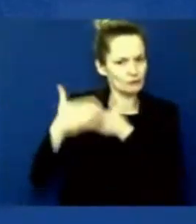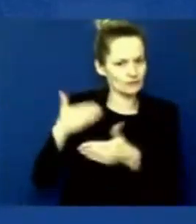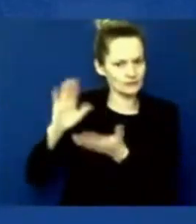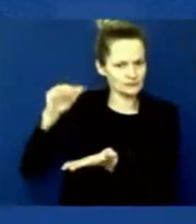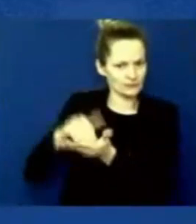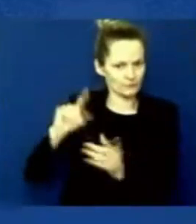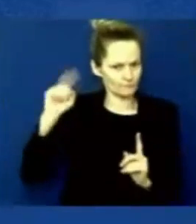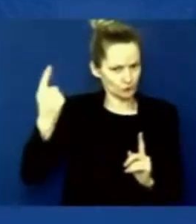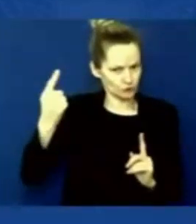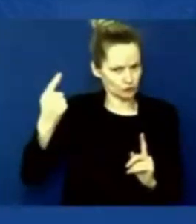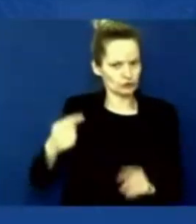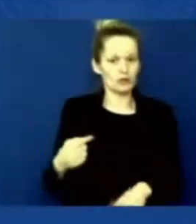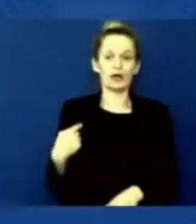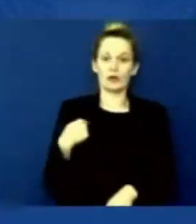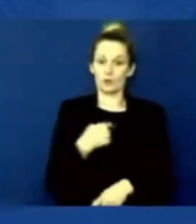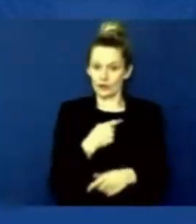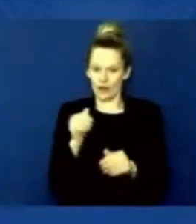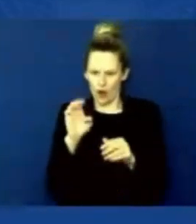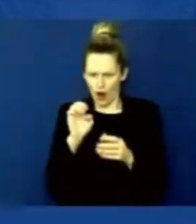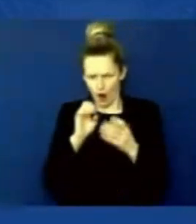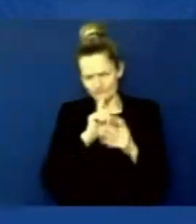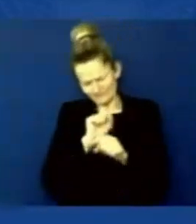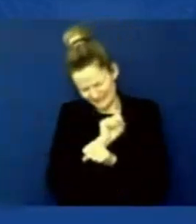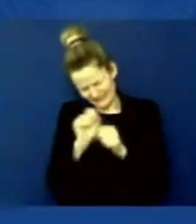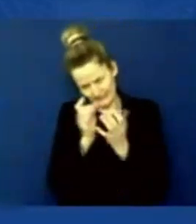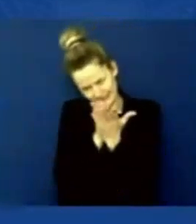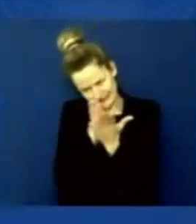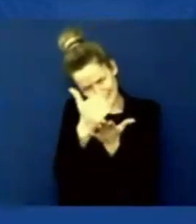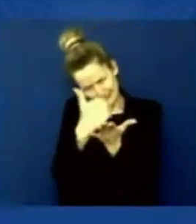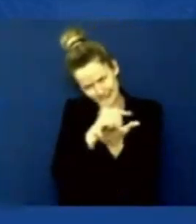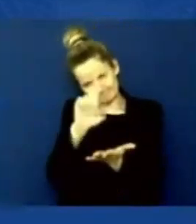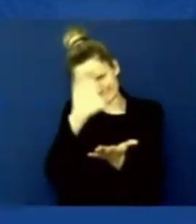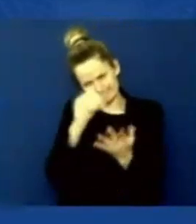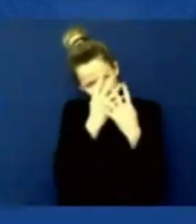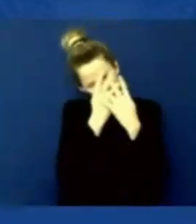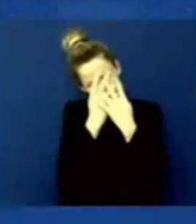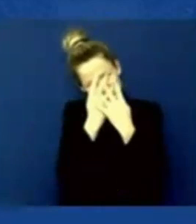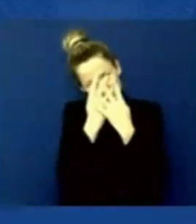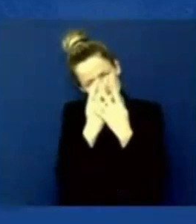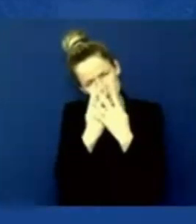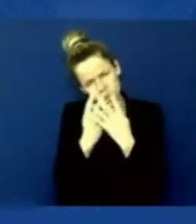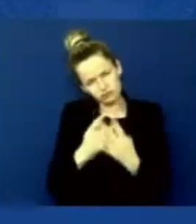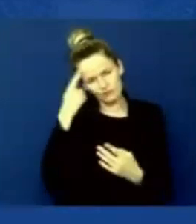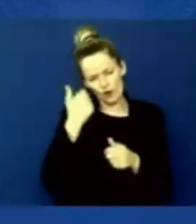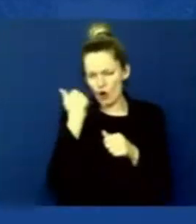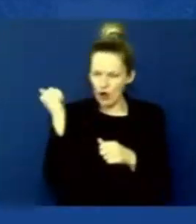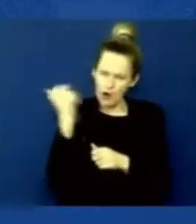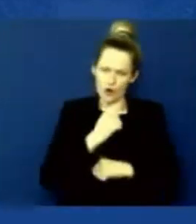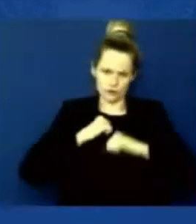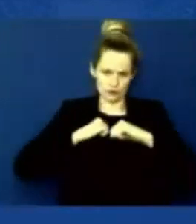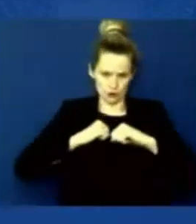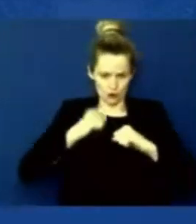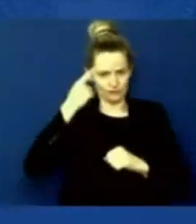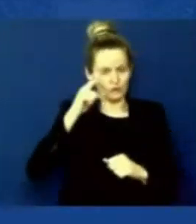scrutiny security screening for everyone who is not a U.S. citizen or a lawful permanent residence.